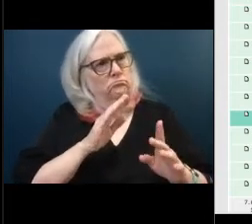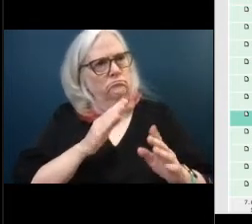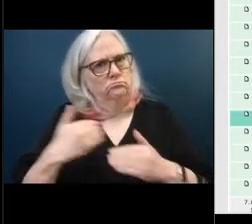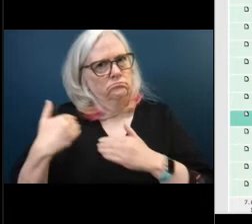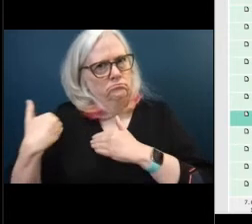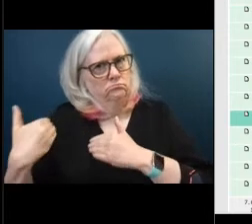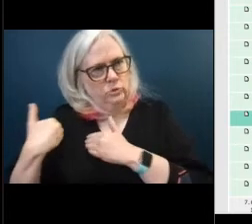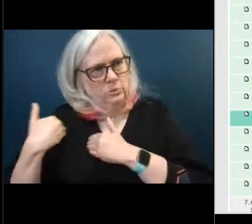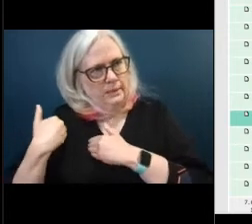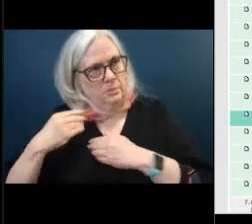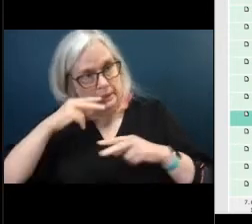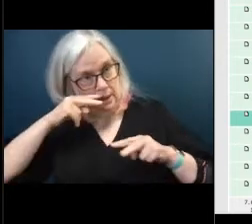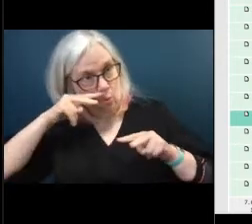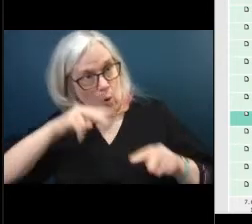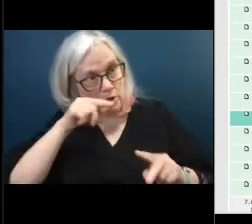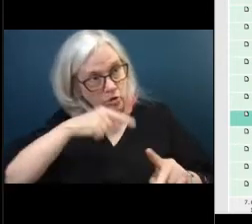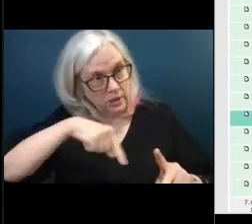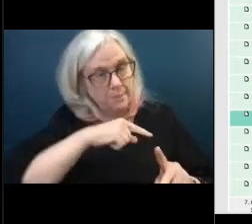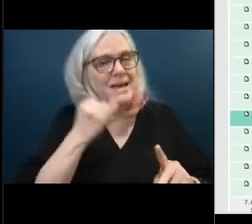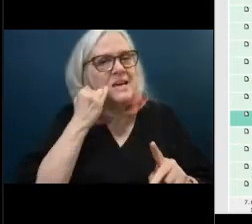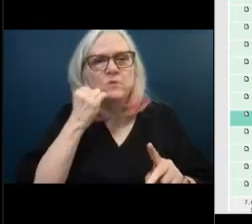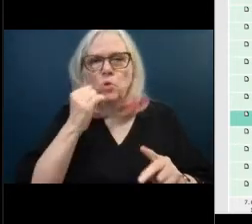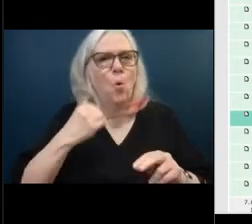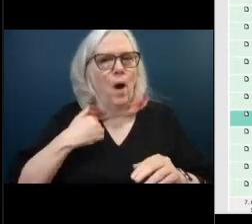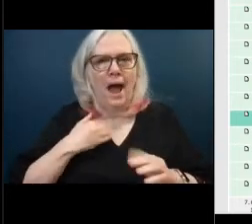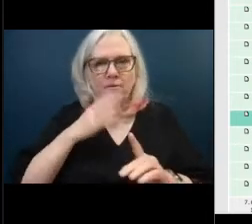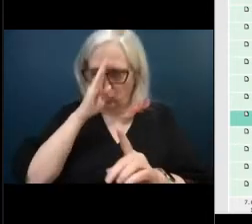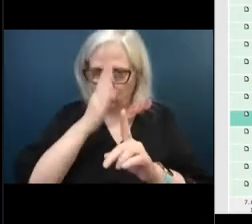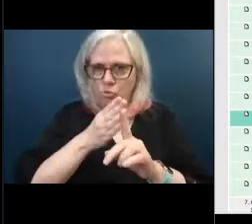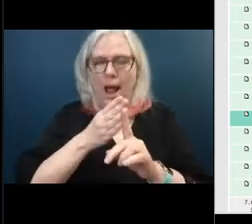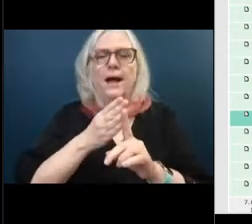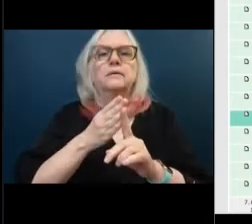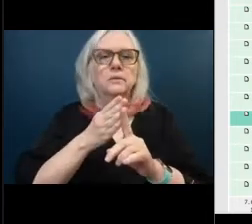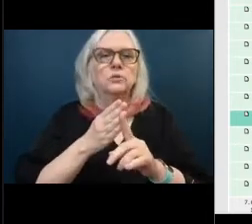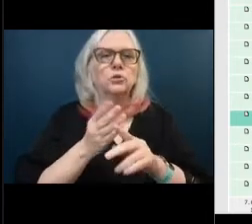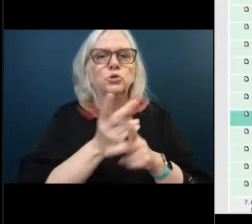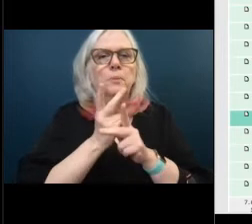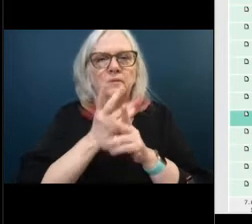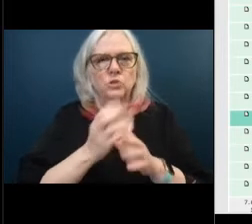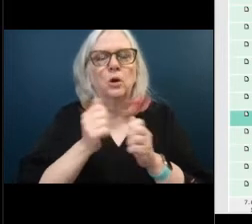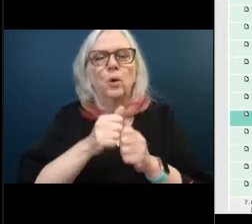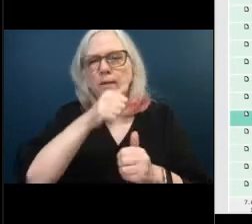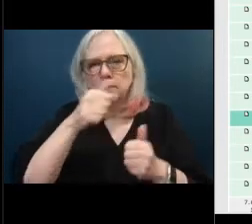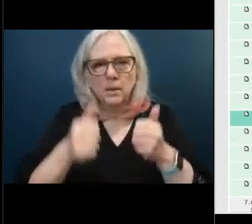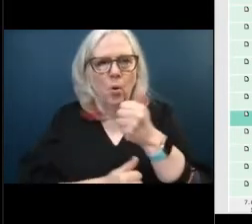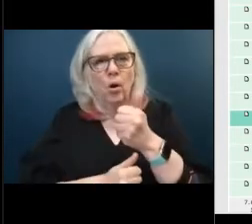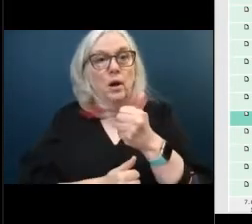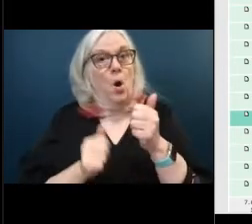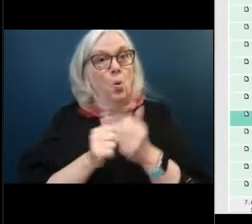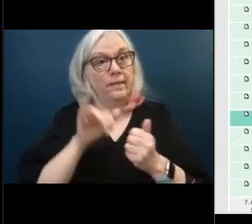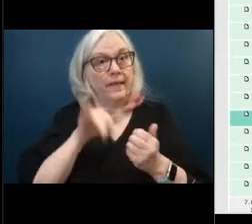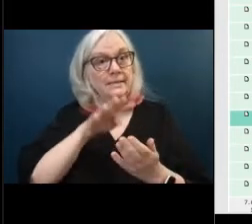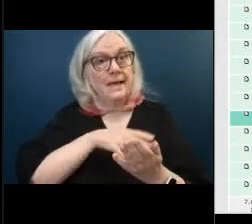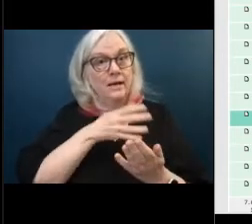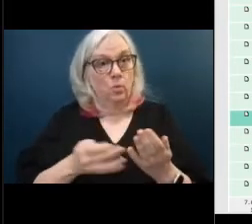supervision to to subordinate so now with this built-in system it will better meet that span of control